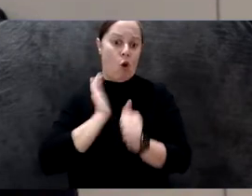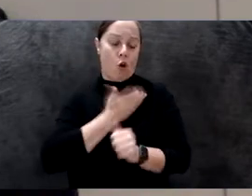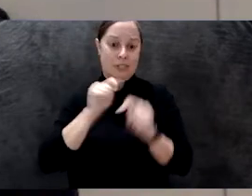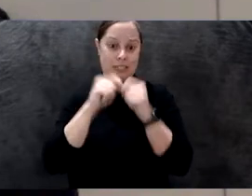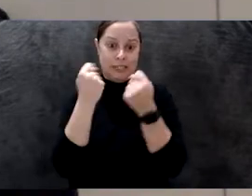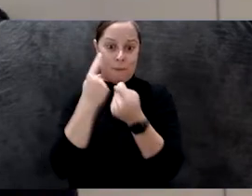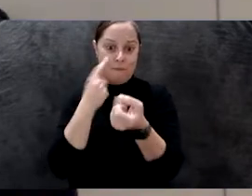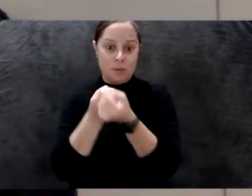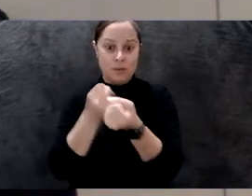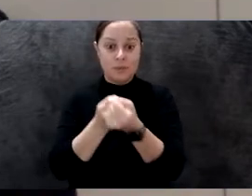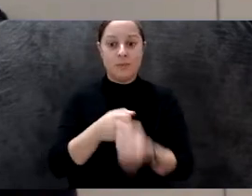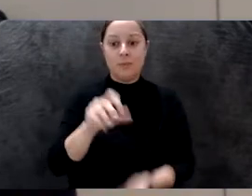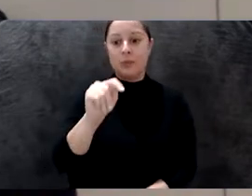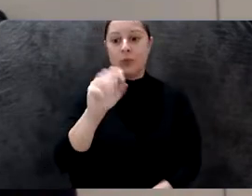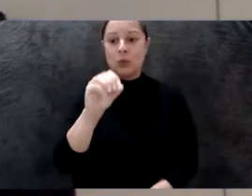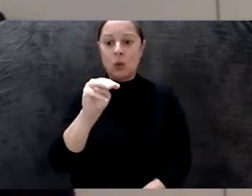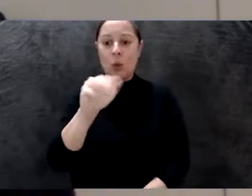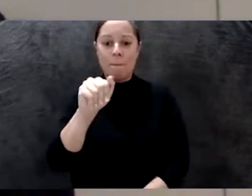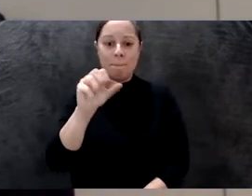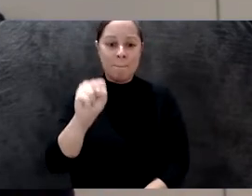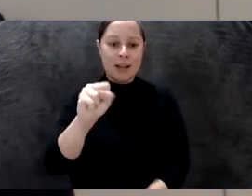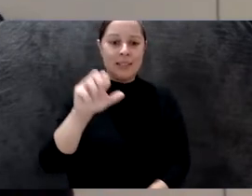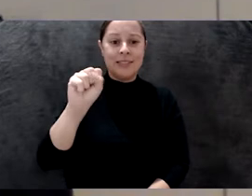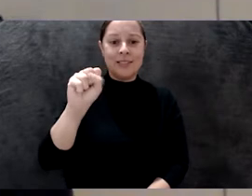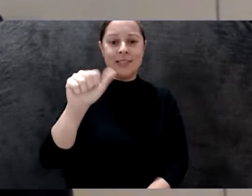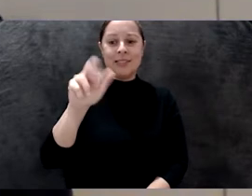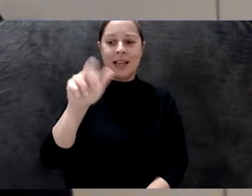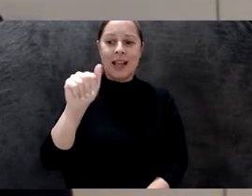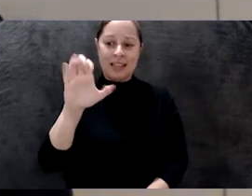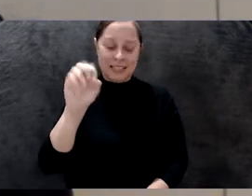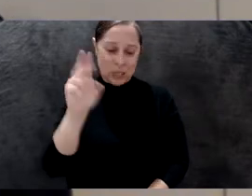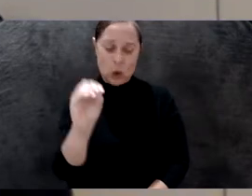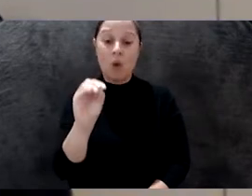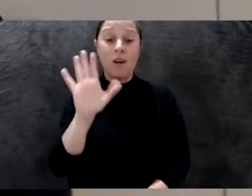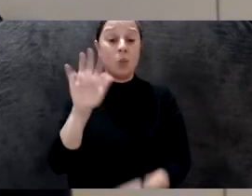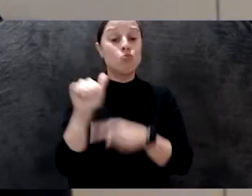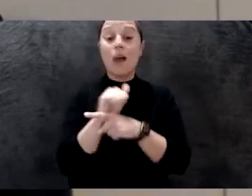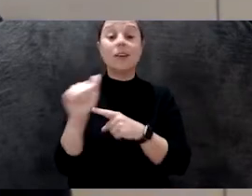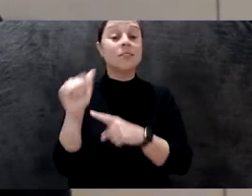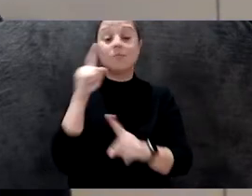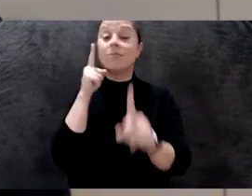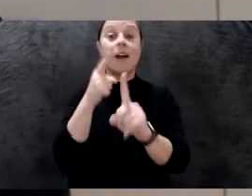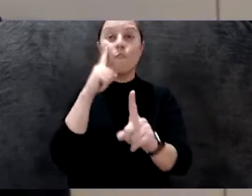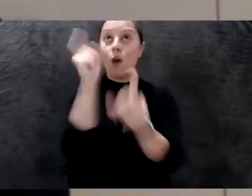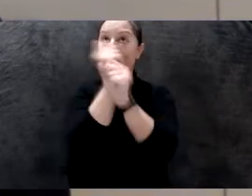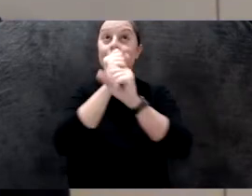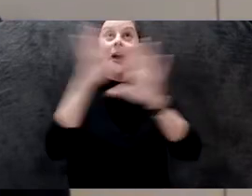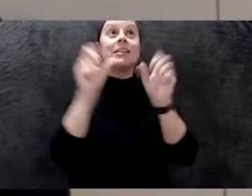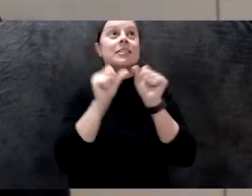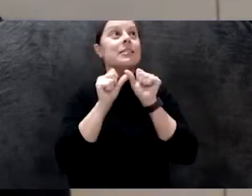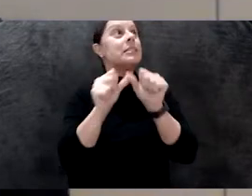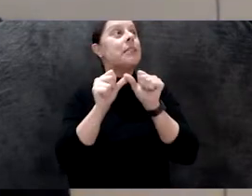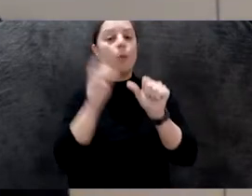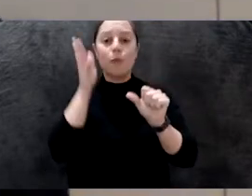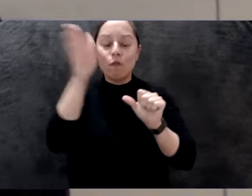Tomás Araceno is an artist whose decades-long practice has been dedicated to imagining sustainable futures